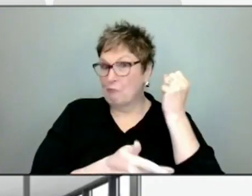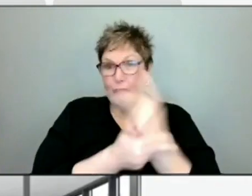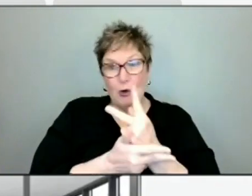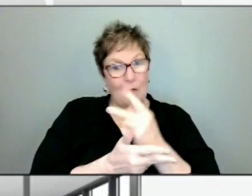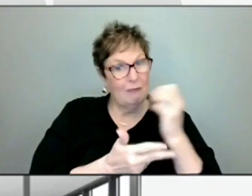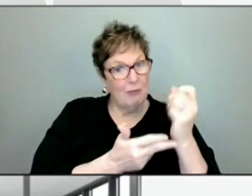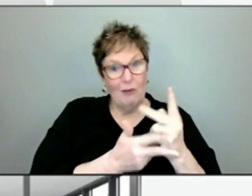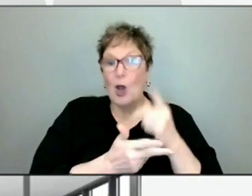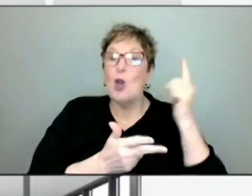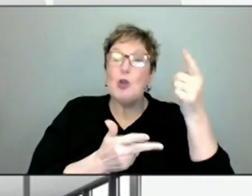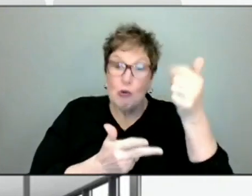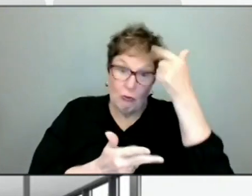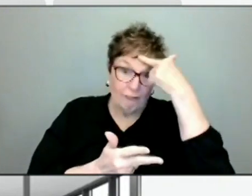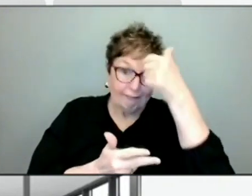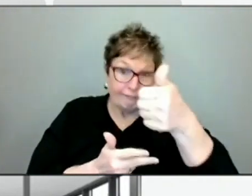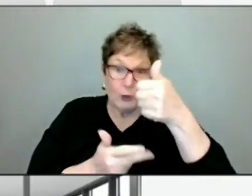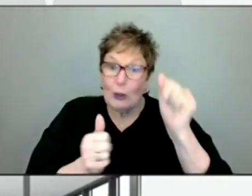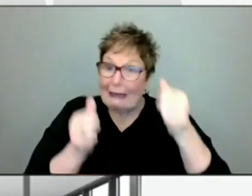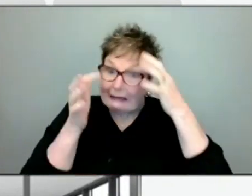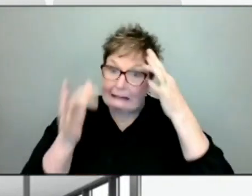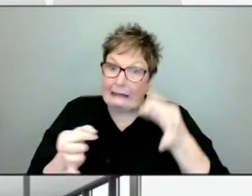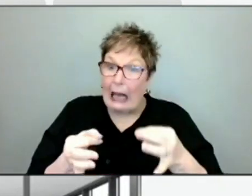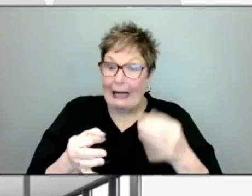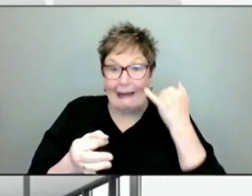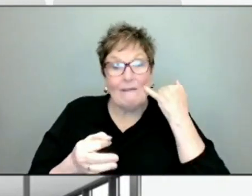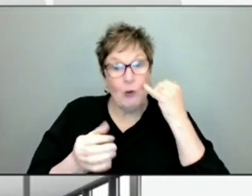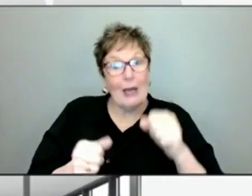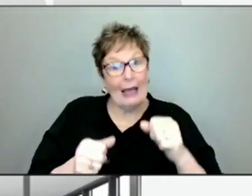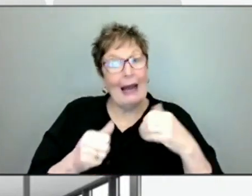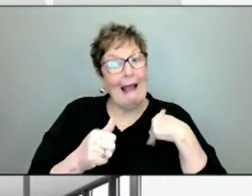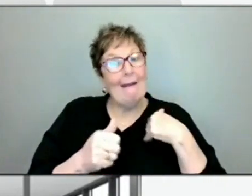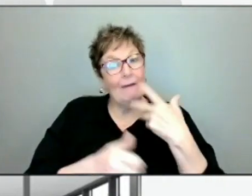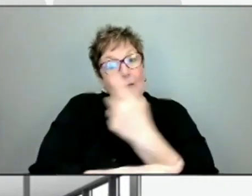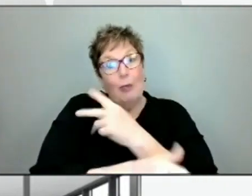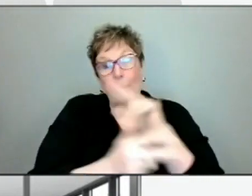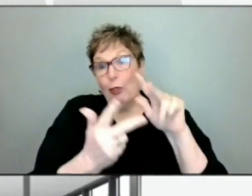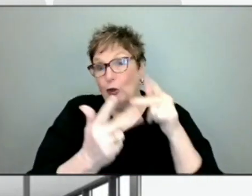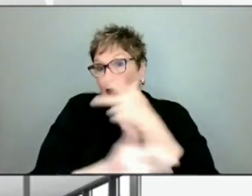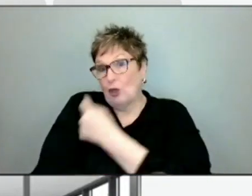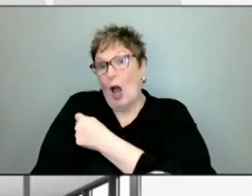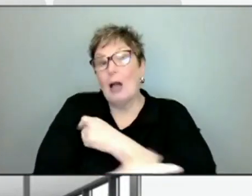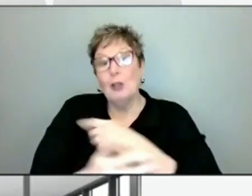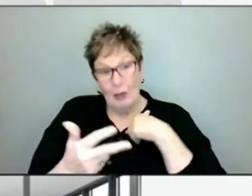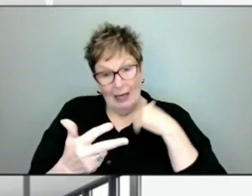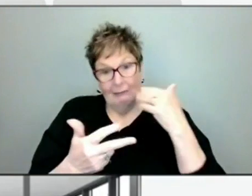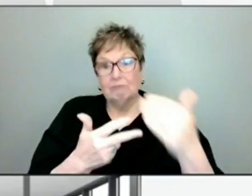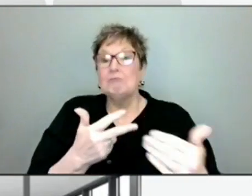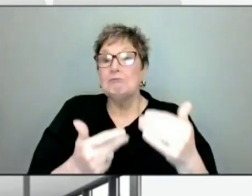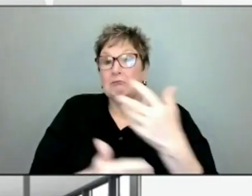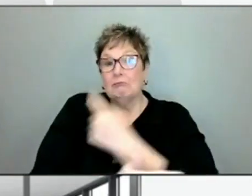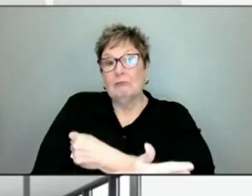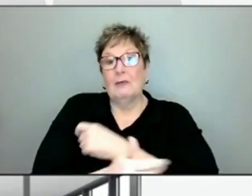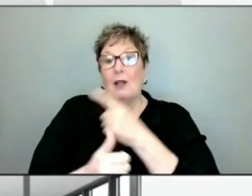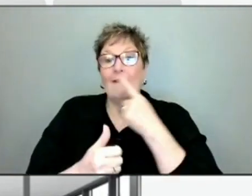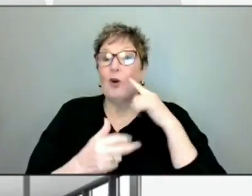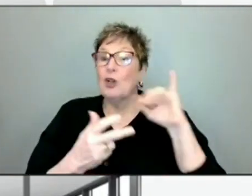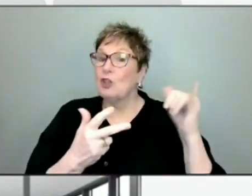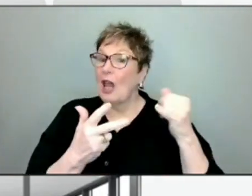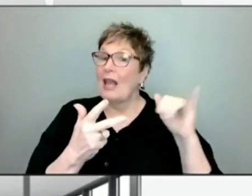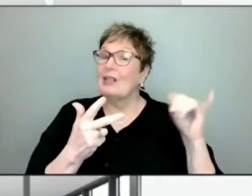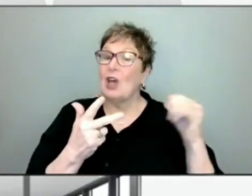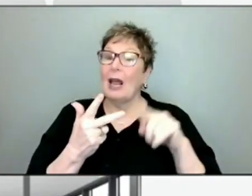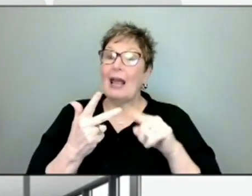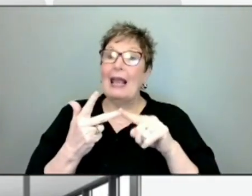one of those they want for a booster if they're eligible for boosters. Those that are eligible include for J&J, it's